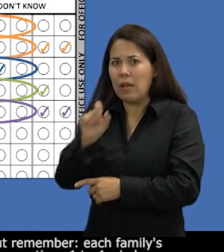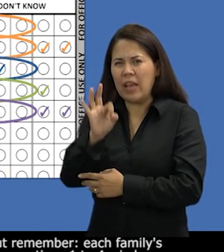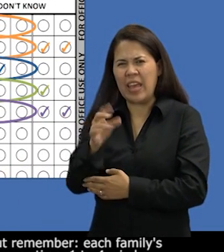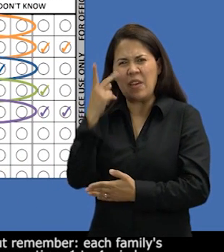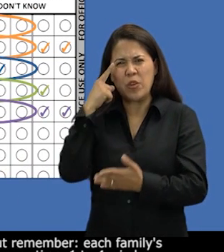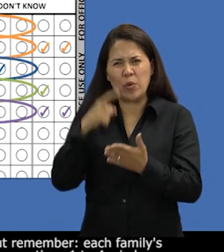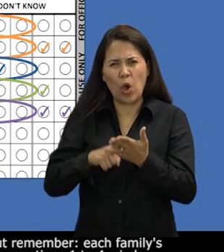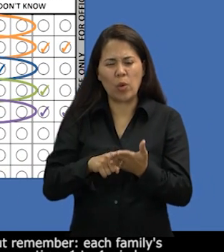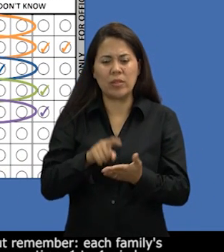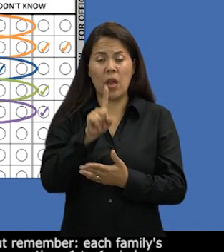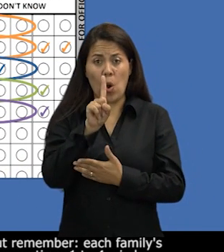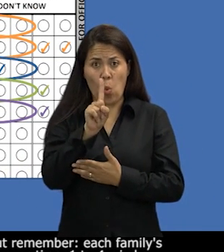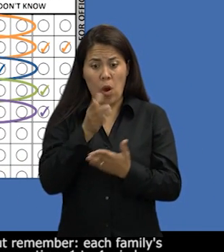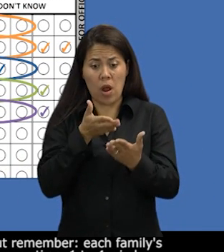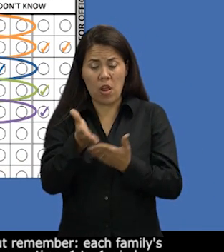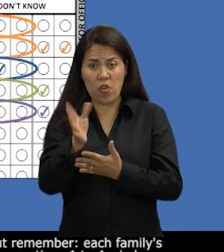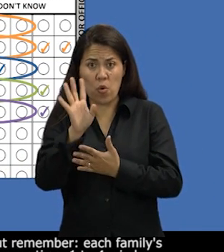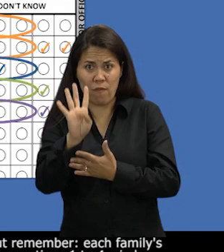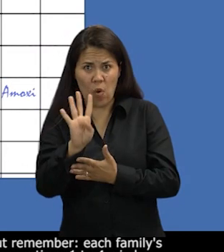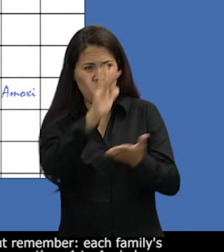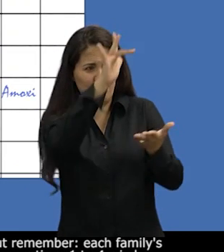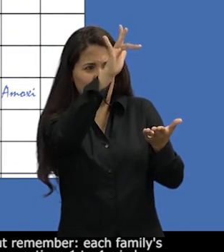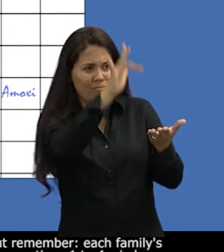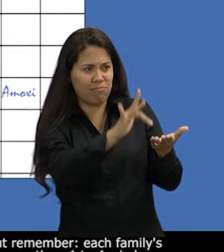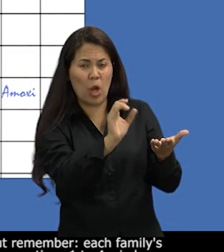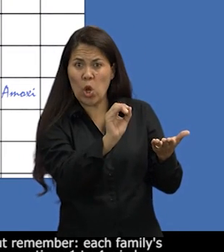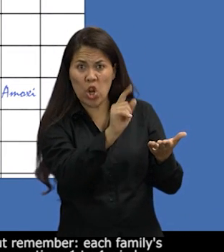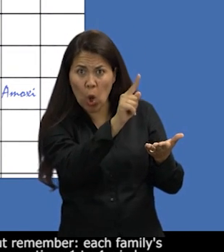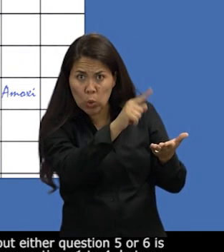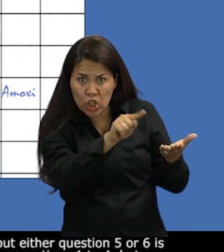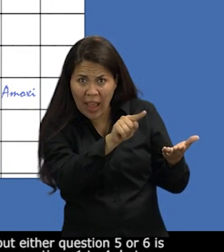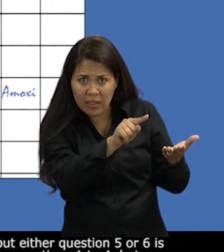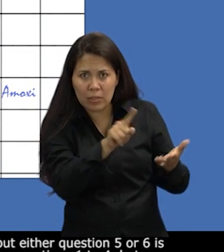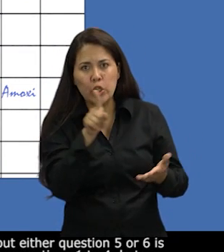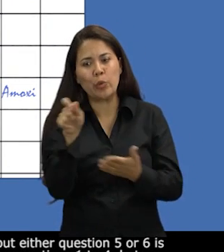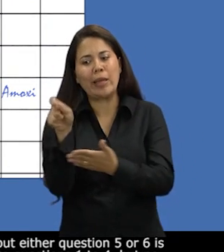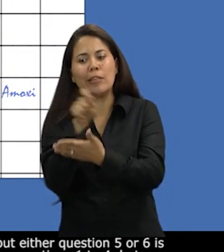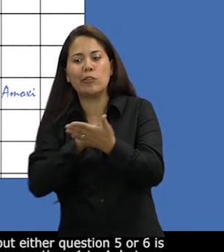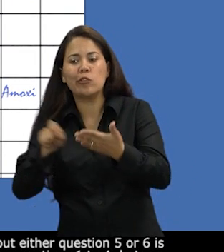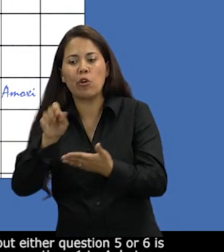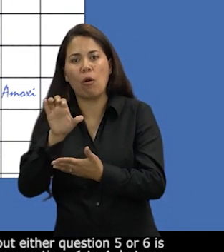there are no checks to questions one to four, circle doxy.